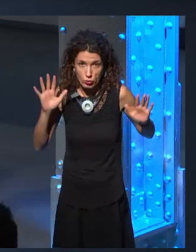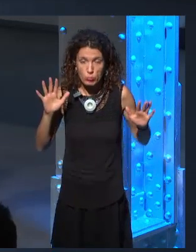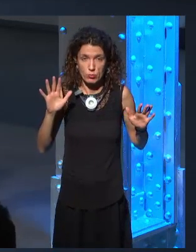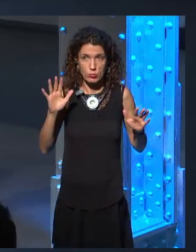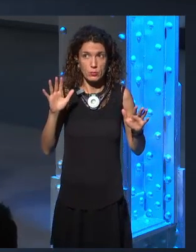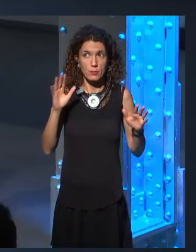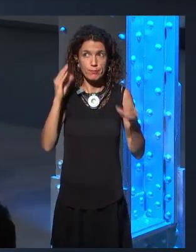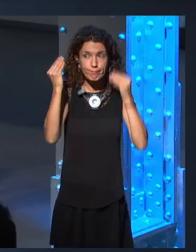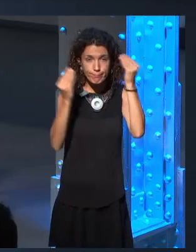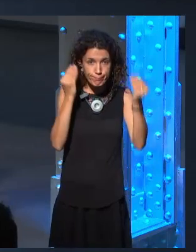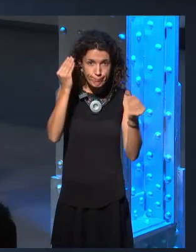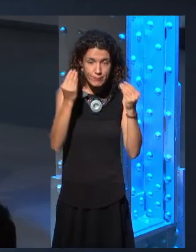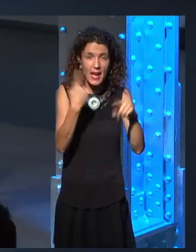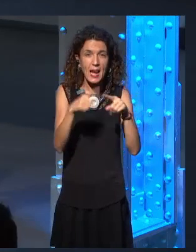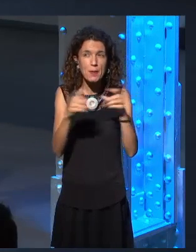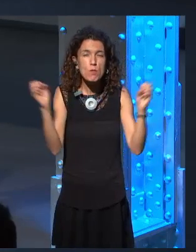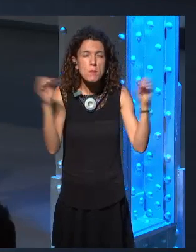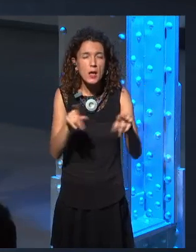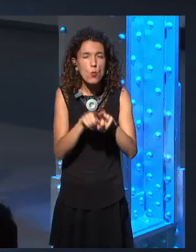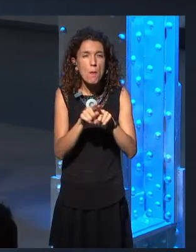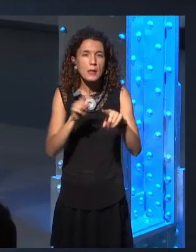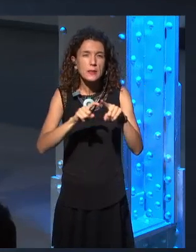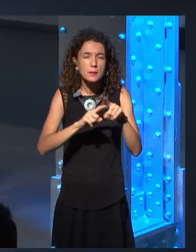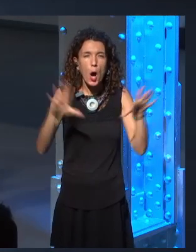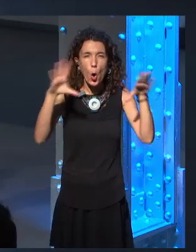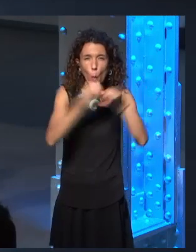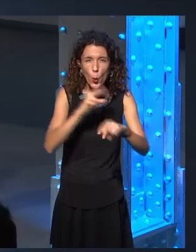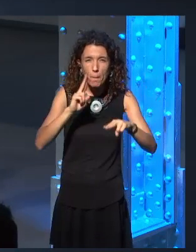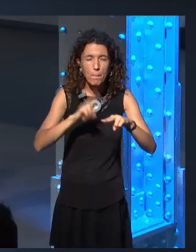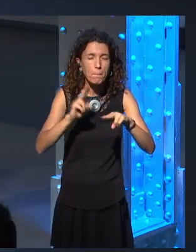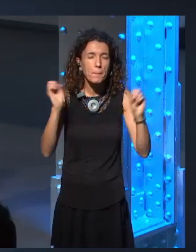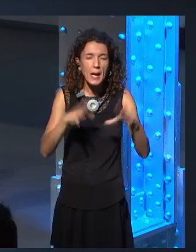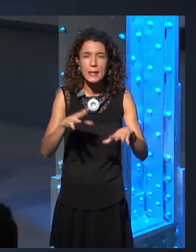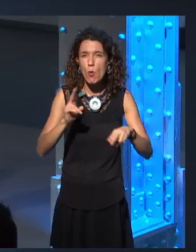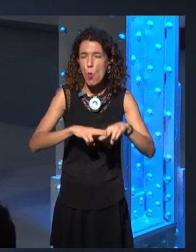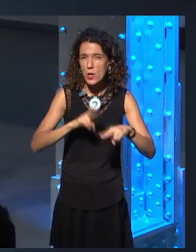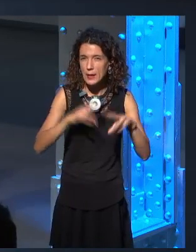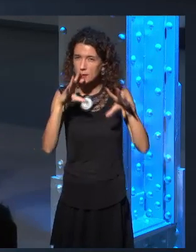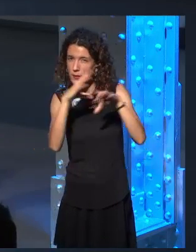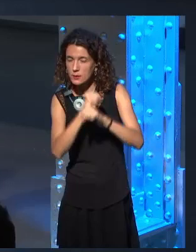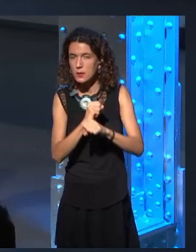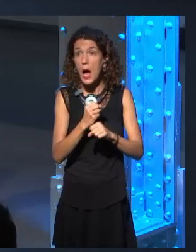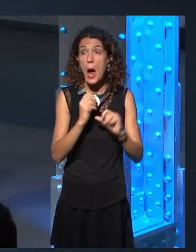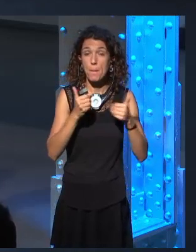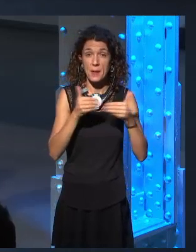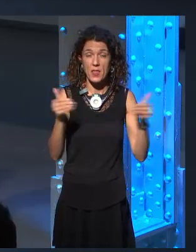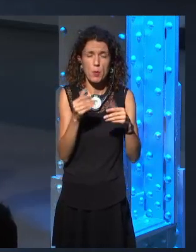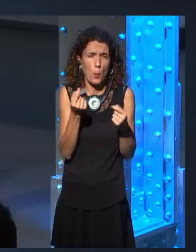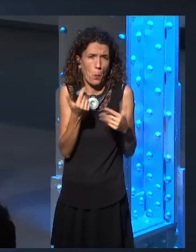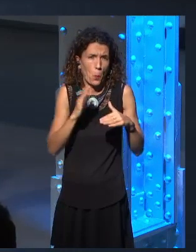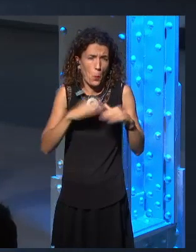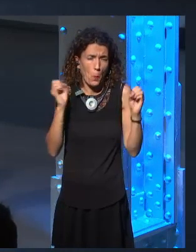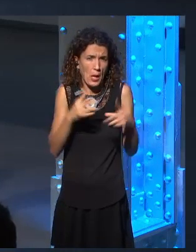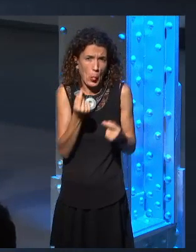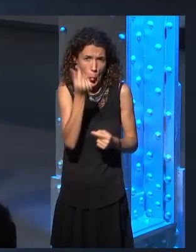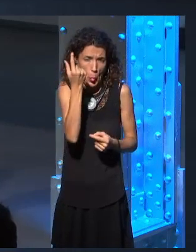the case is George always said that at the beginning, he had a fairly minimal amount of magic, but the magic, uh,